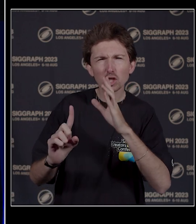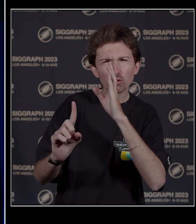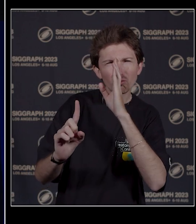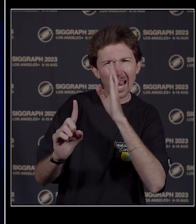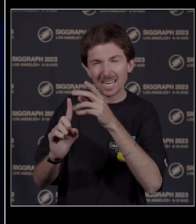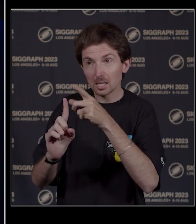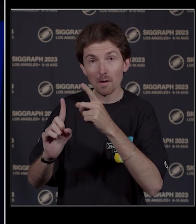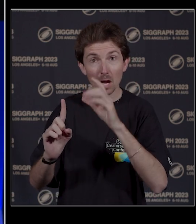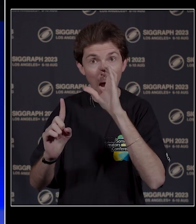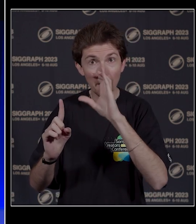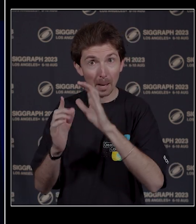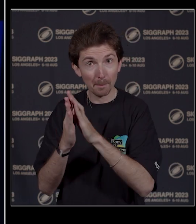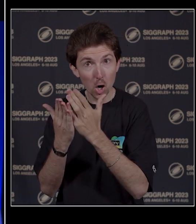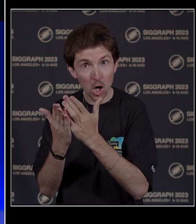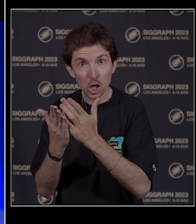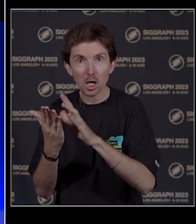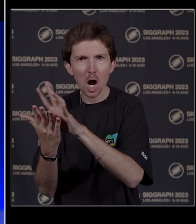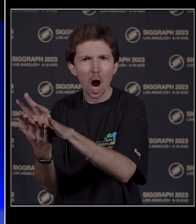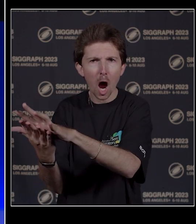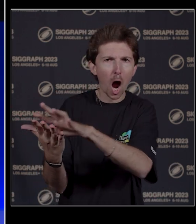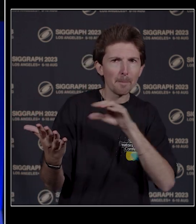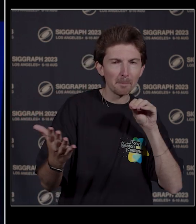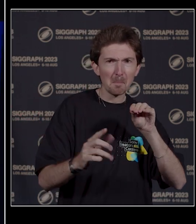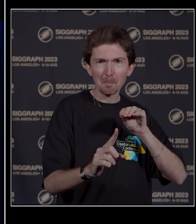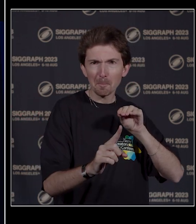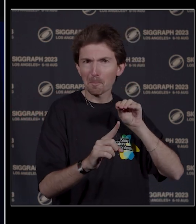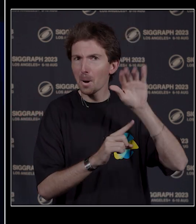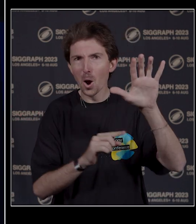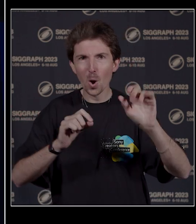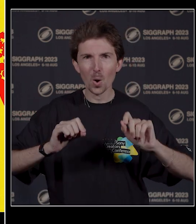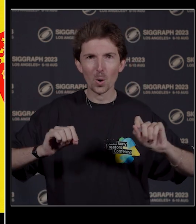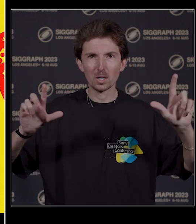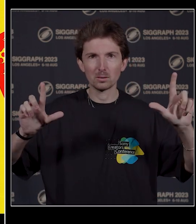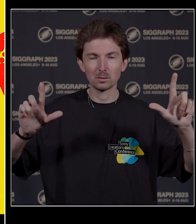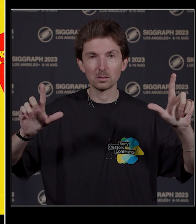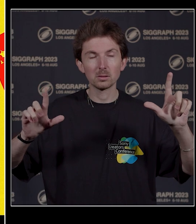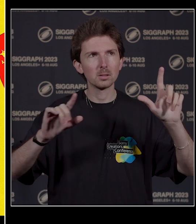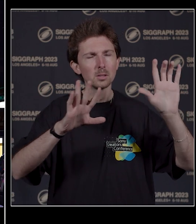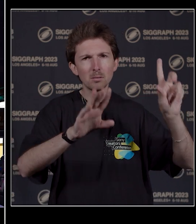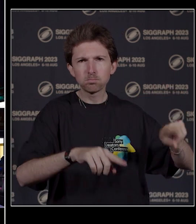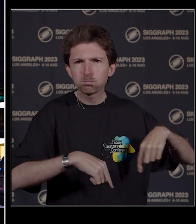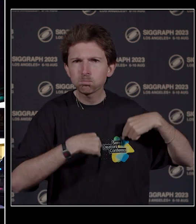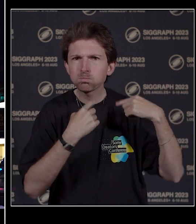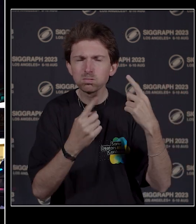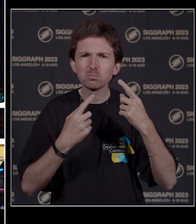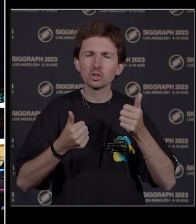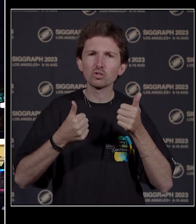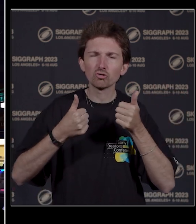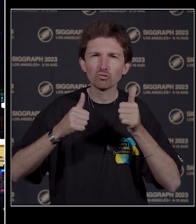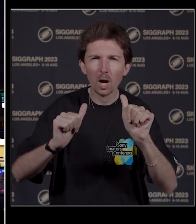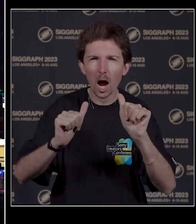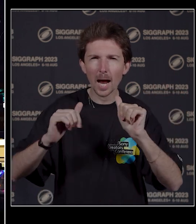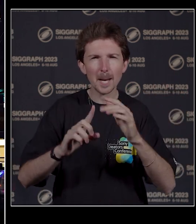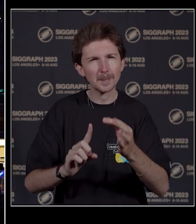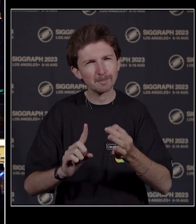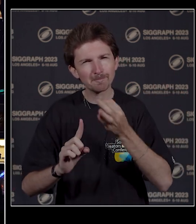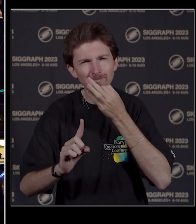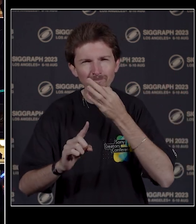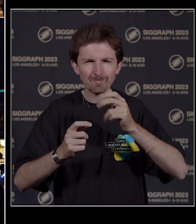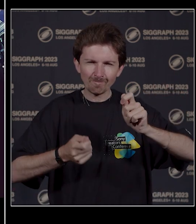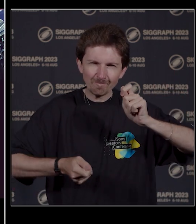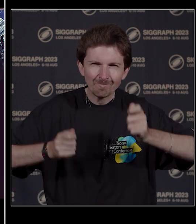And at Imageworks, we had labored for decades to try and master the art of creating characters and environments that were uniquely